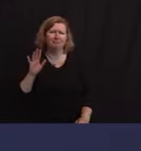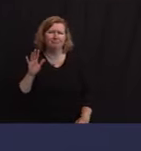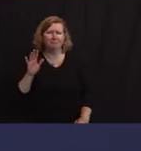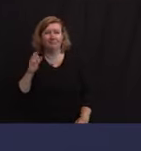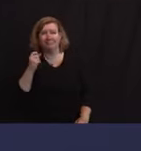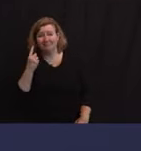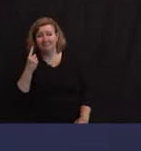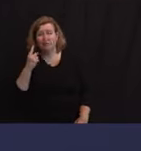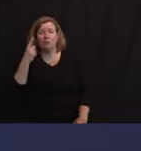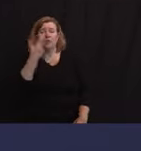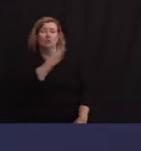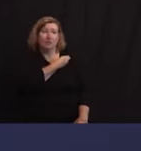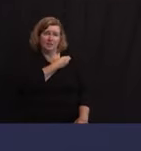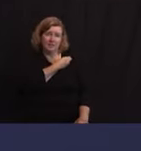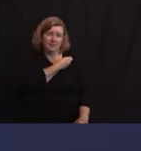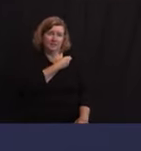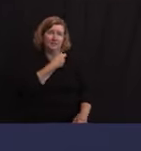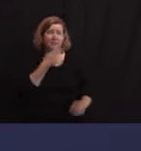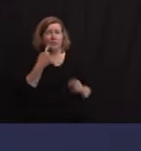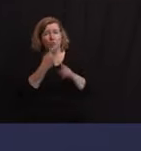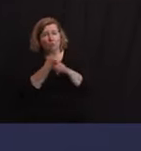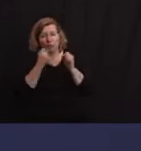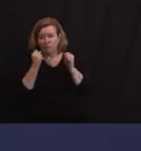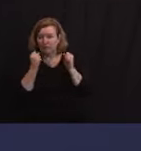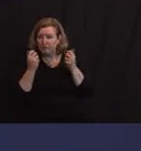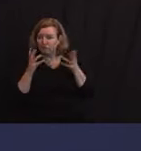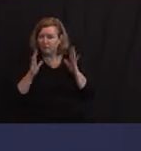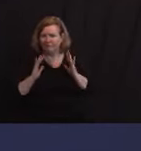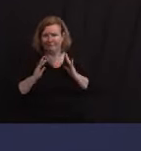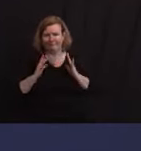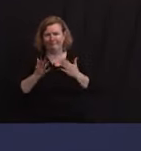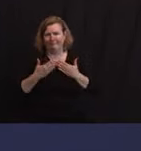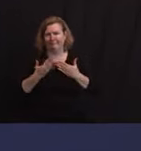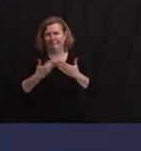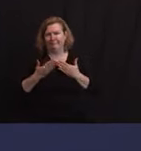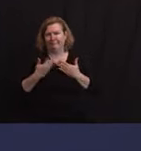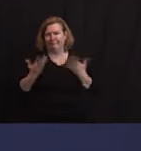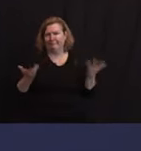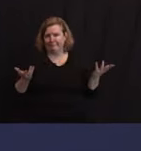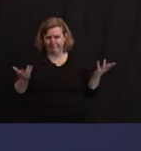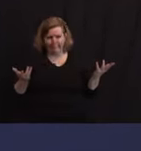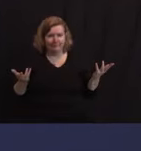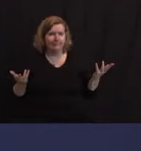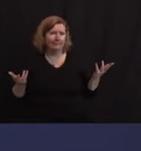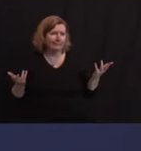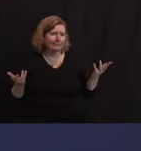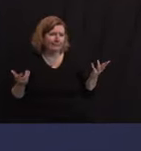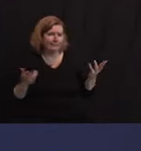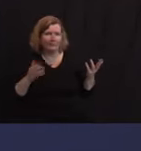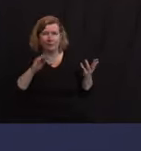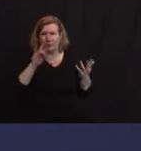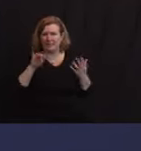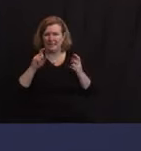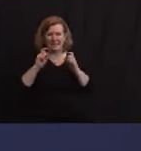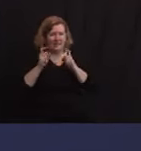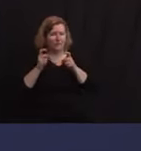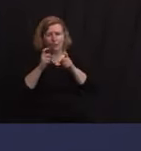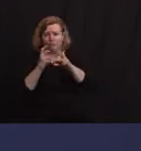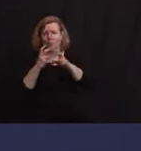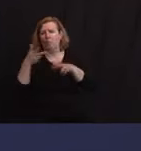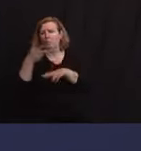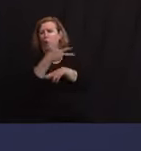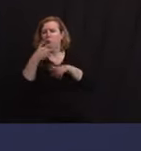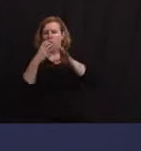It's the regular refrigeration. You point and shoot. It's the one Judy wants to put in the back of the mobile vans and just drive